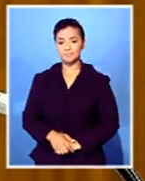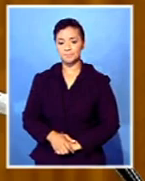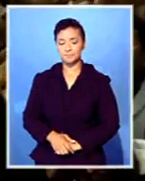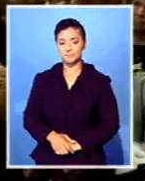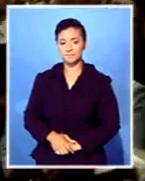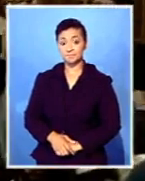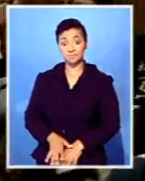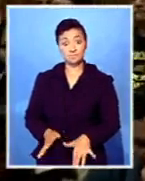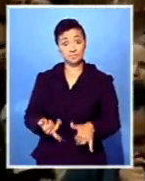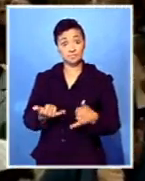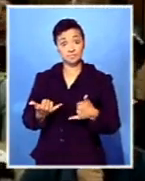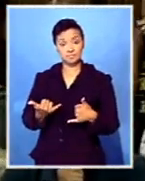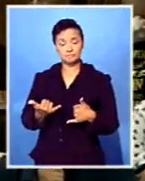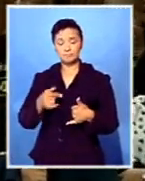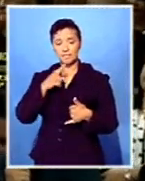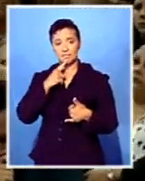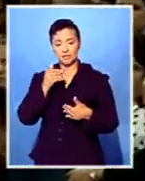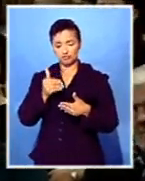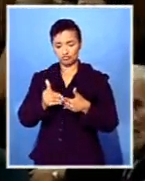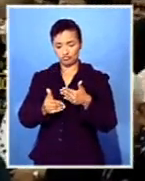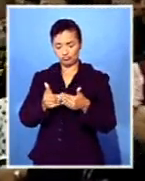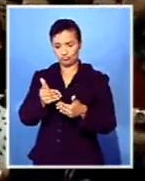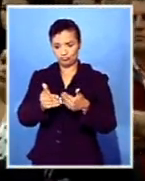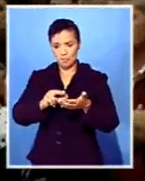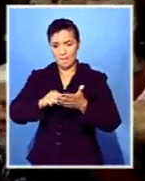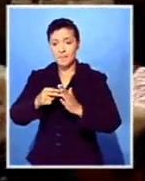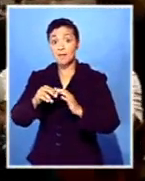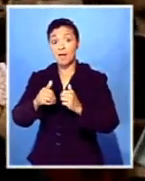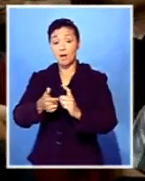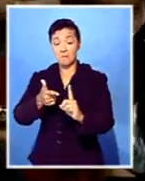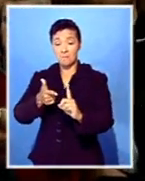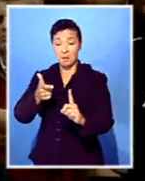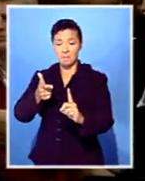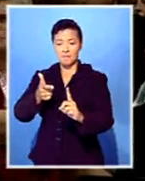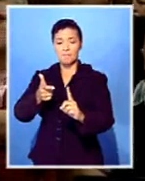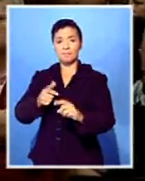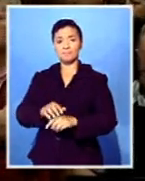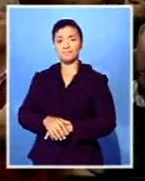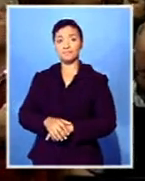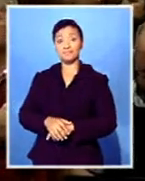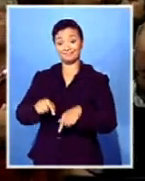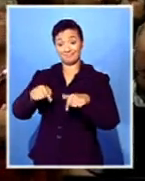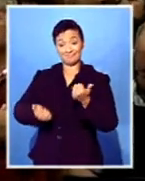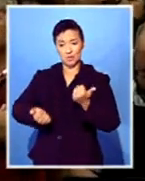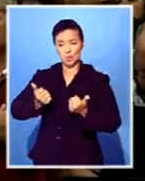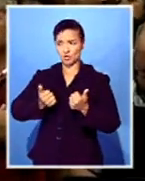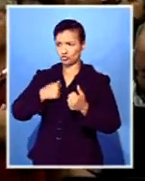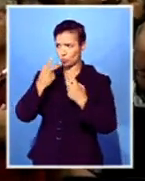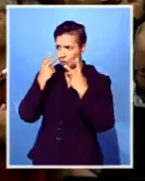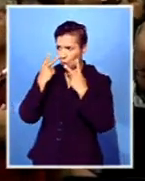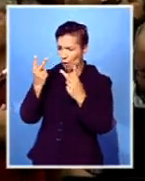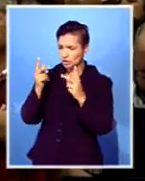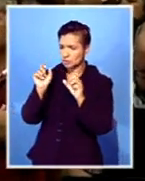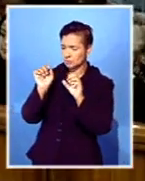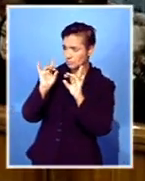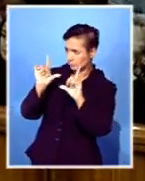a process which would ultimately lead to her death. When the video was played in this very courtroom and his involvement